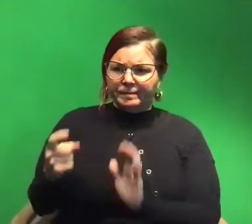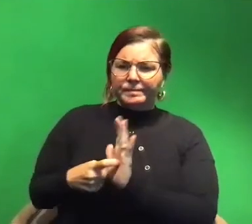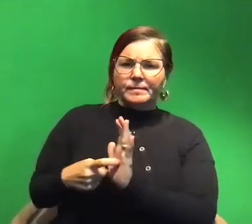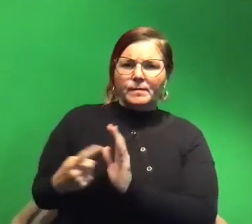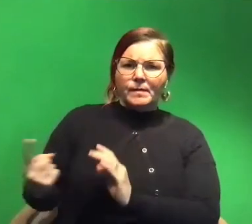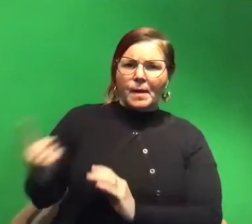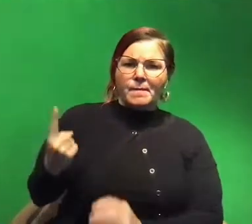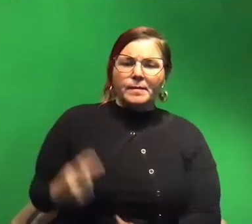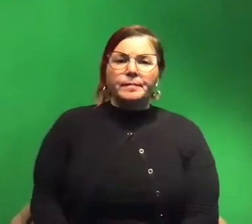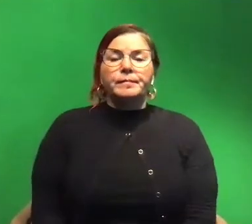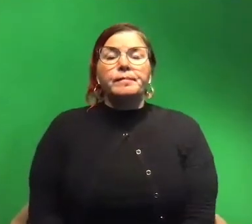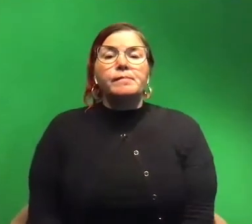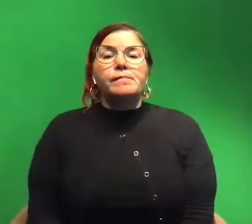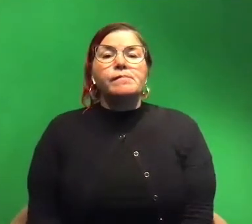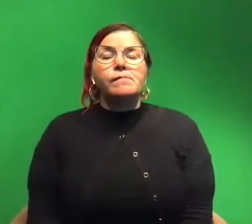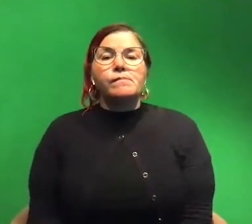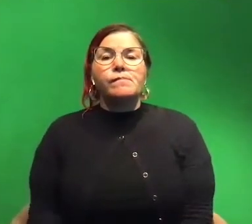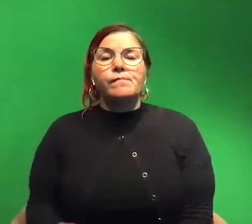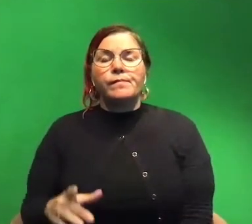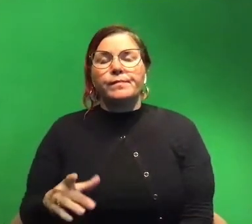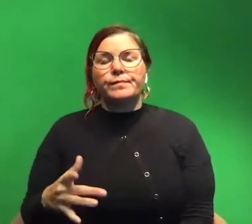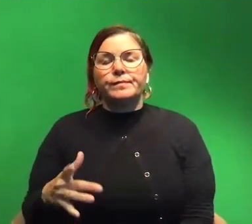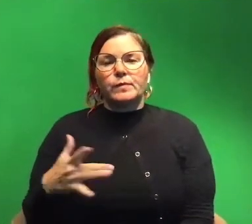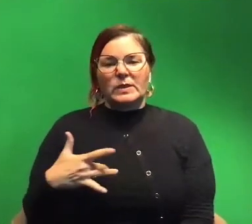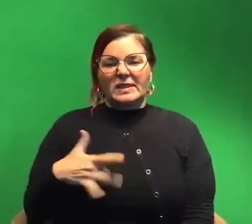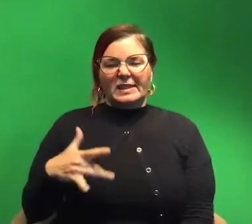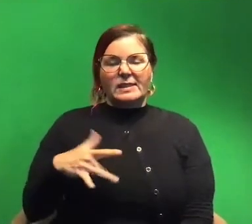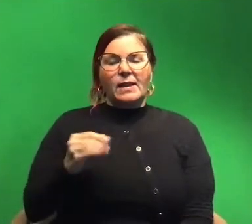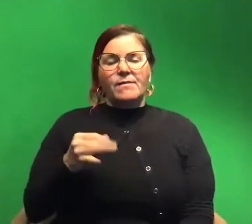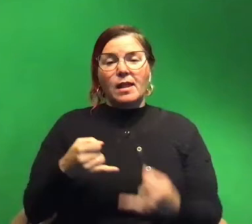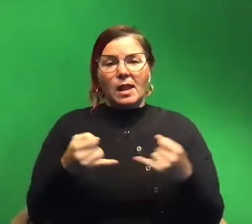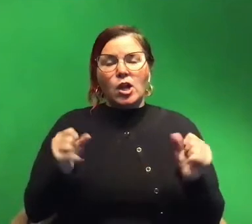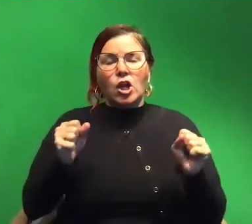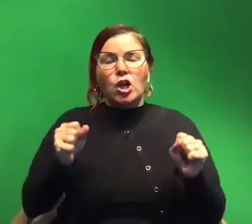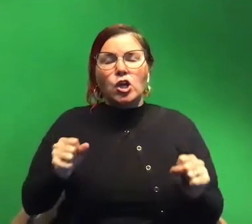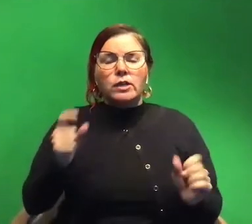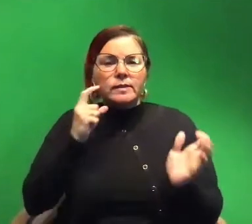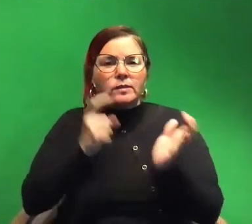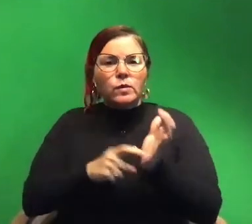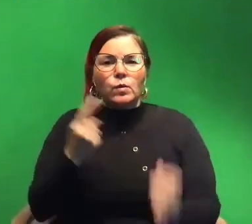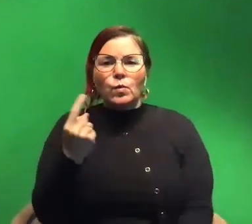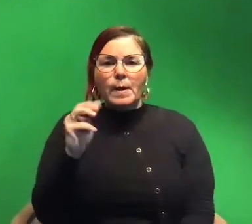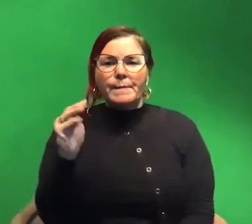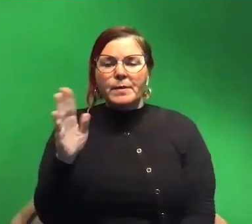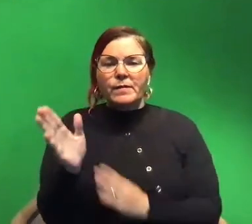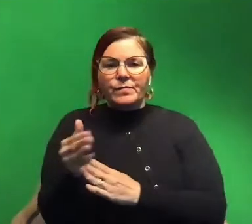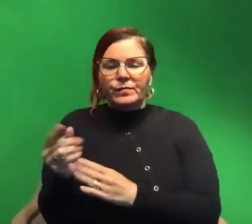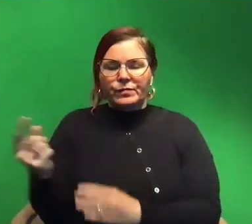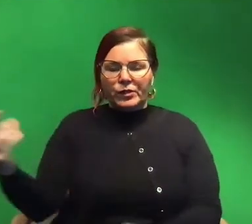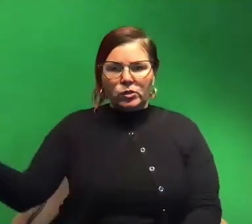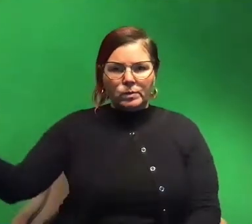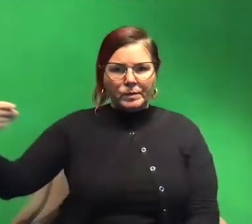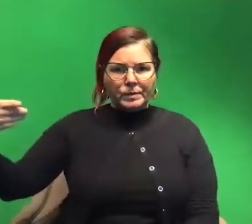Um so their lines are at the sensitivity where they could detect a one meter fish coming in their direction